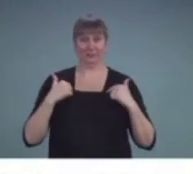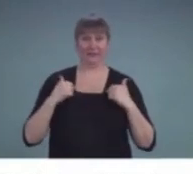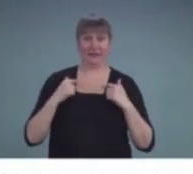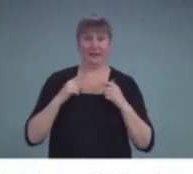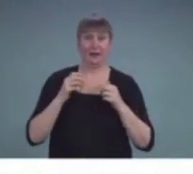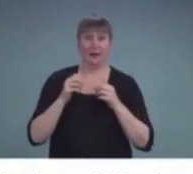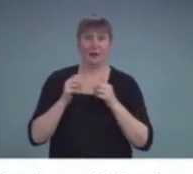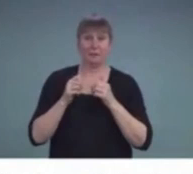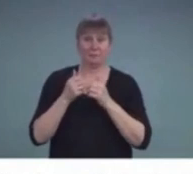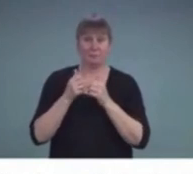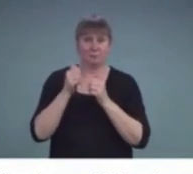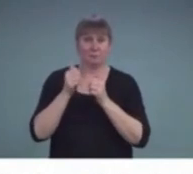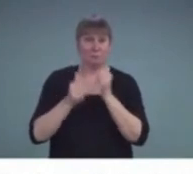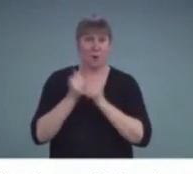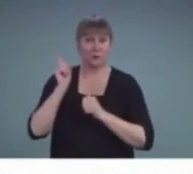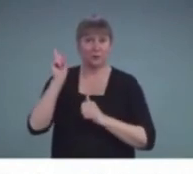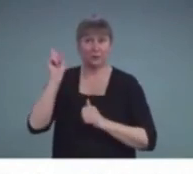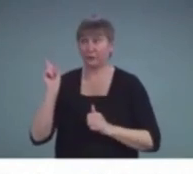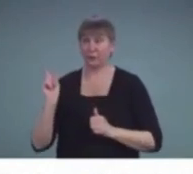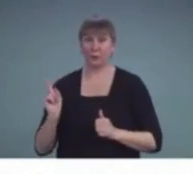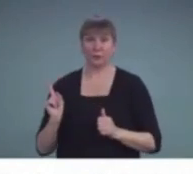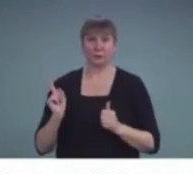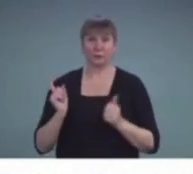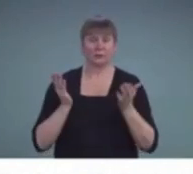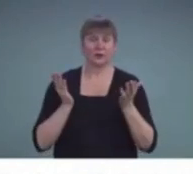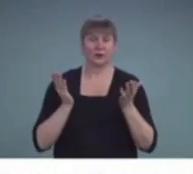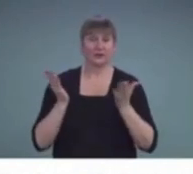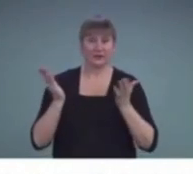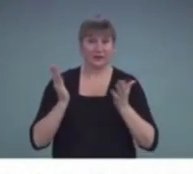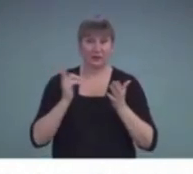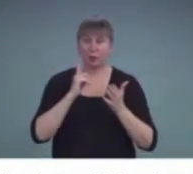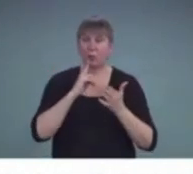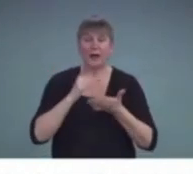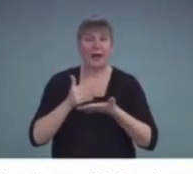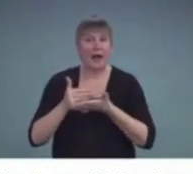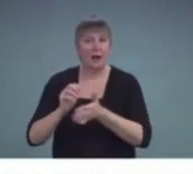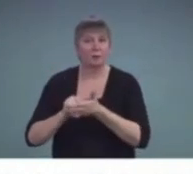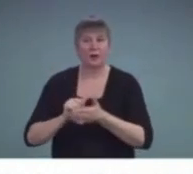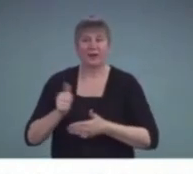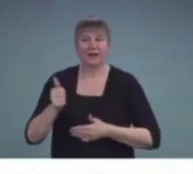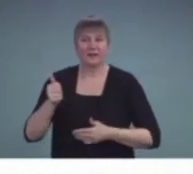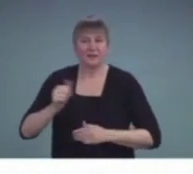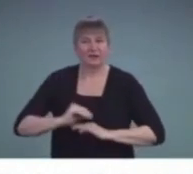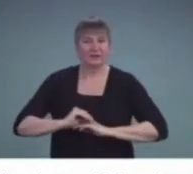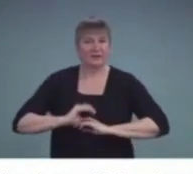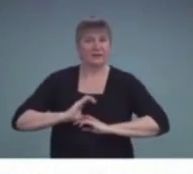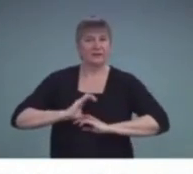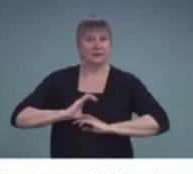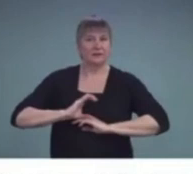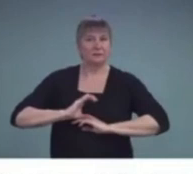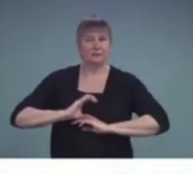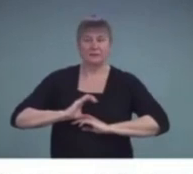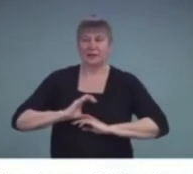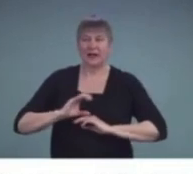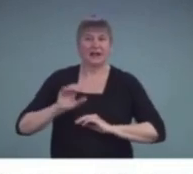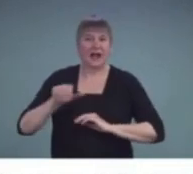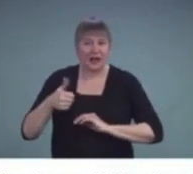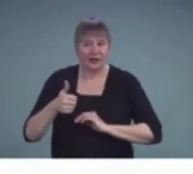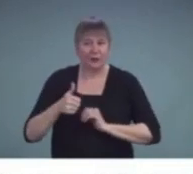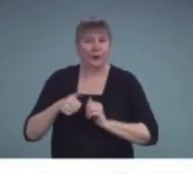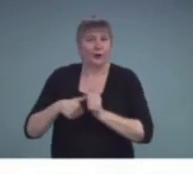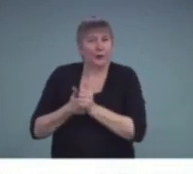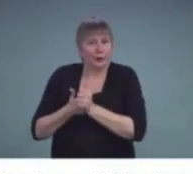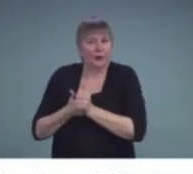are not really dealing with the self-esteem and the other underlying issues that this young man has been